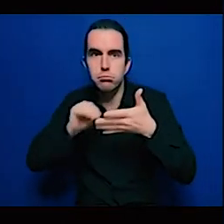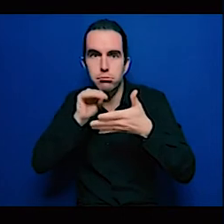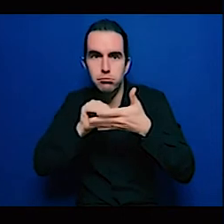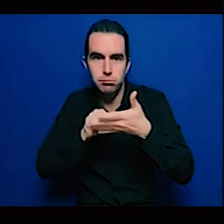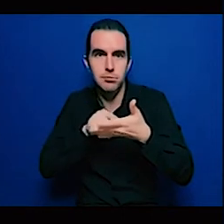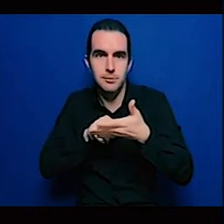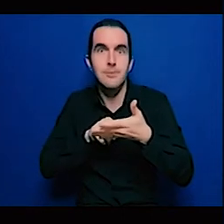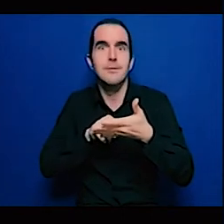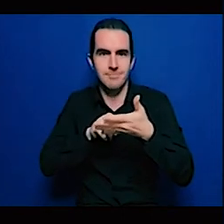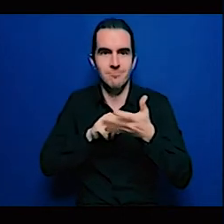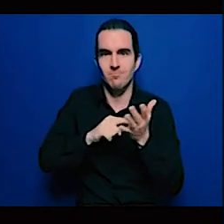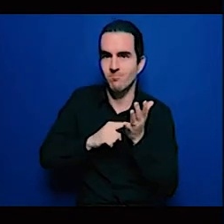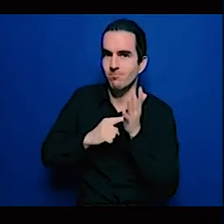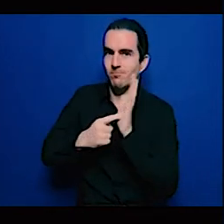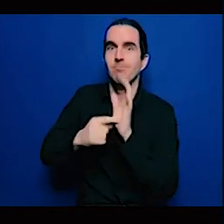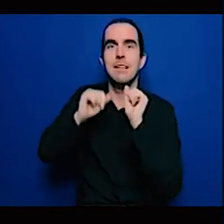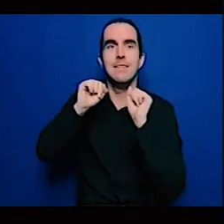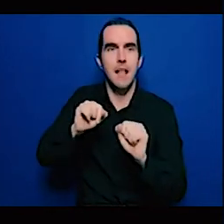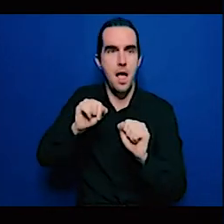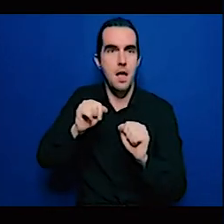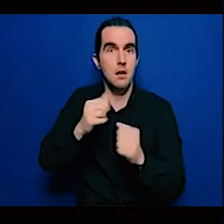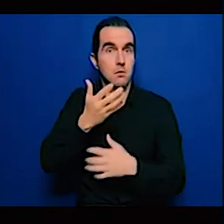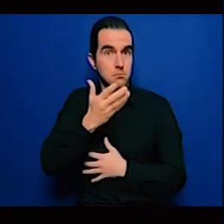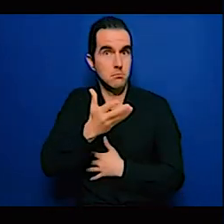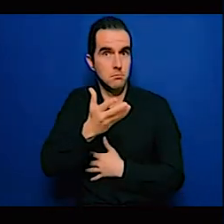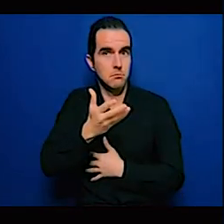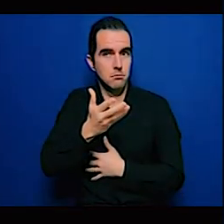finance in the first place. Thanks.